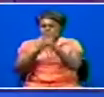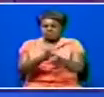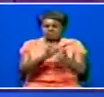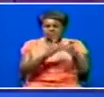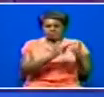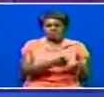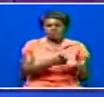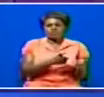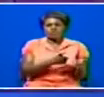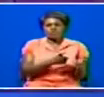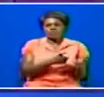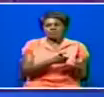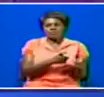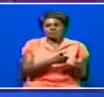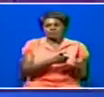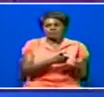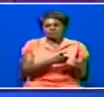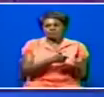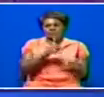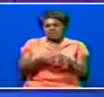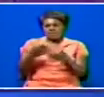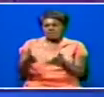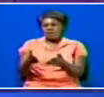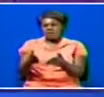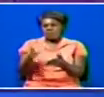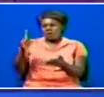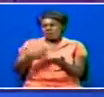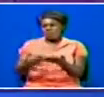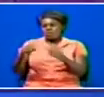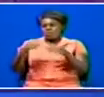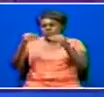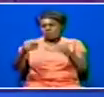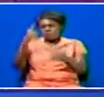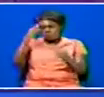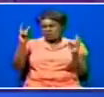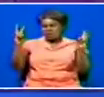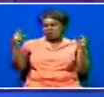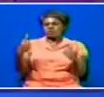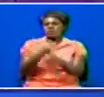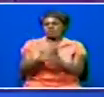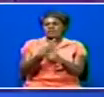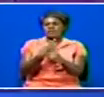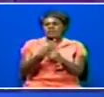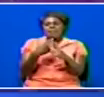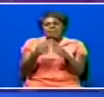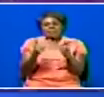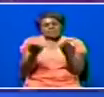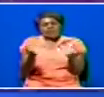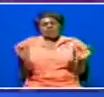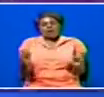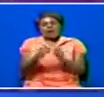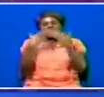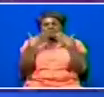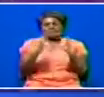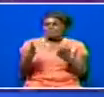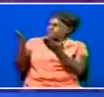December 3rd World Disability Day. But at the same time, we just postponed for one week because we had issues here and there. But all in all, it has happened. And you